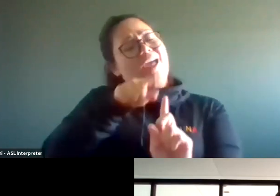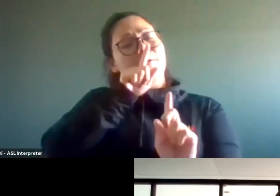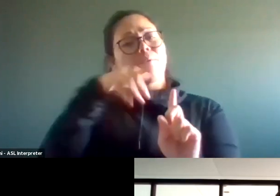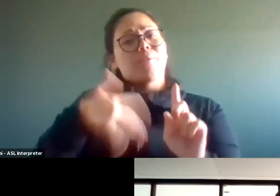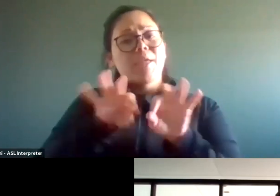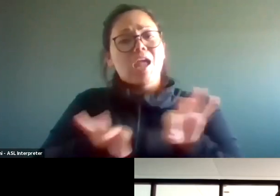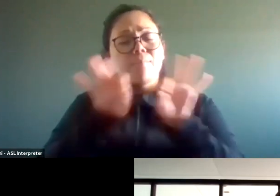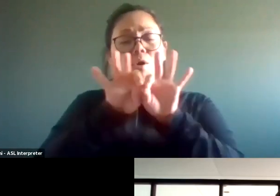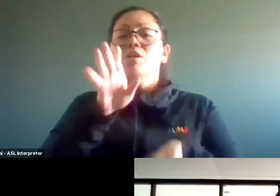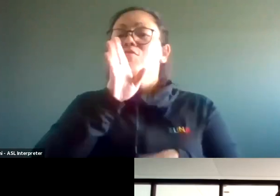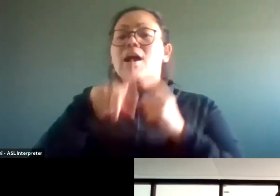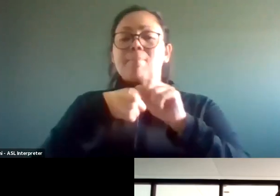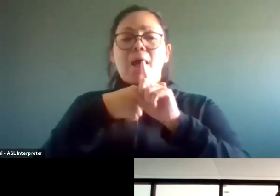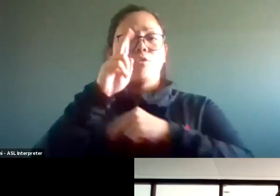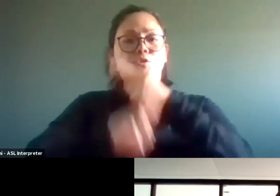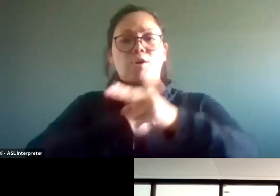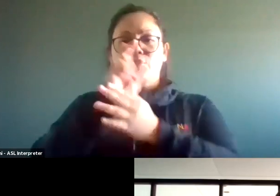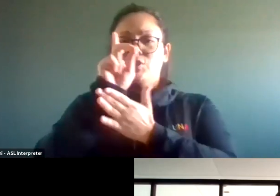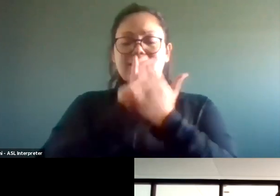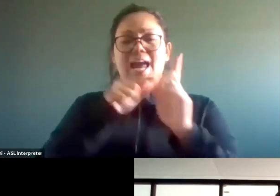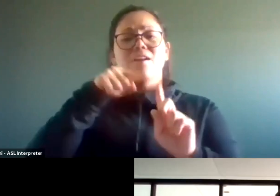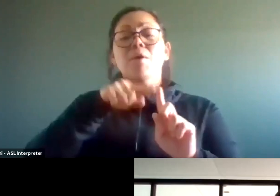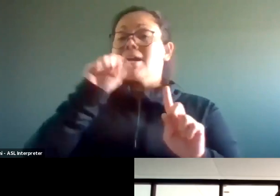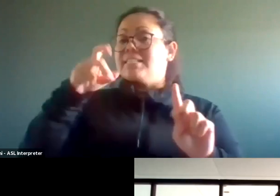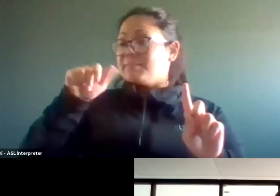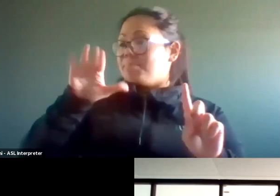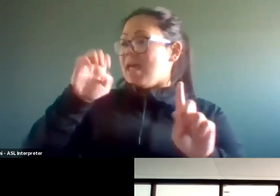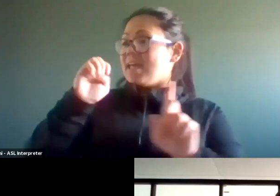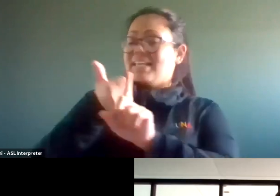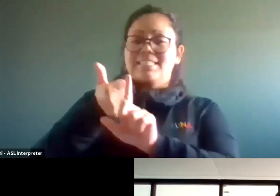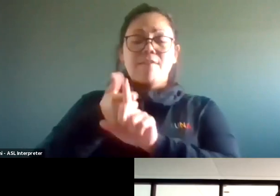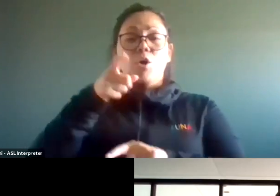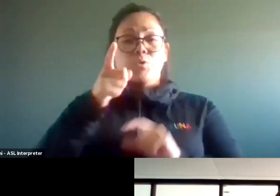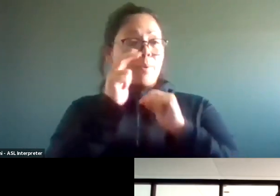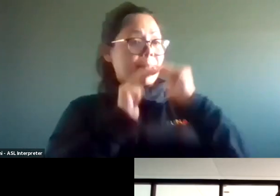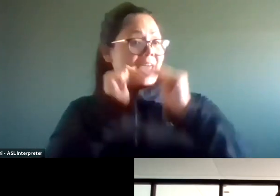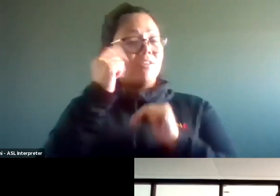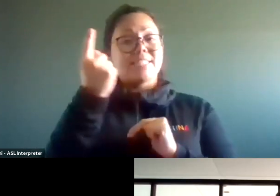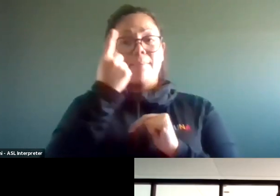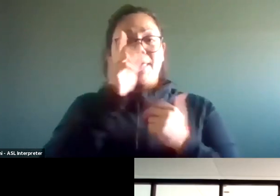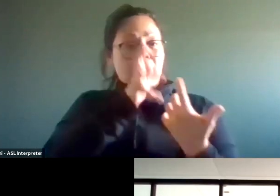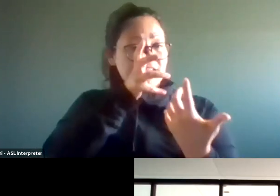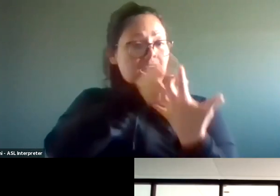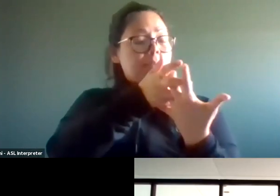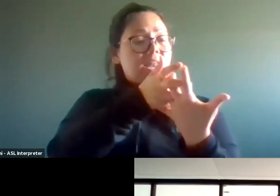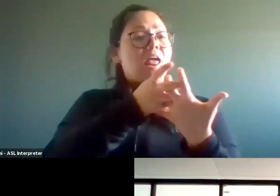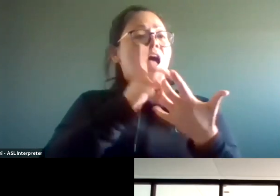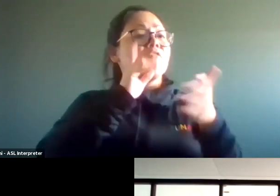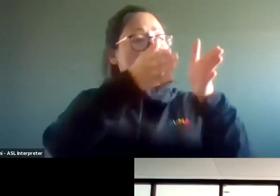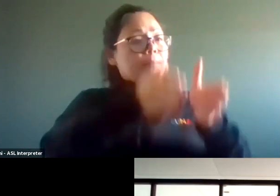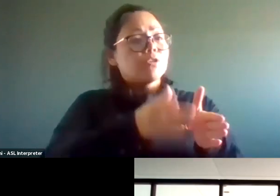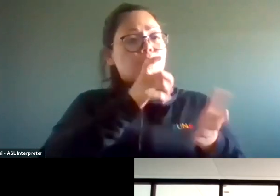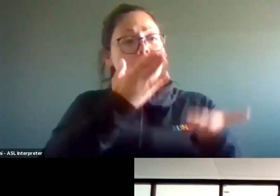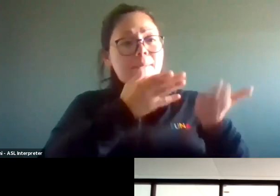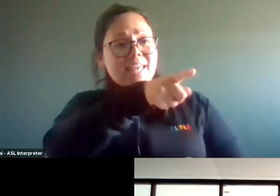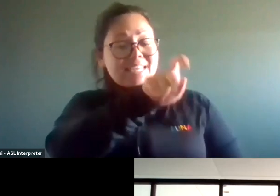talking about when you're talking about spaces, is that, um, when you build an accommodation for, um, an individual that might need